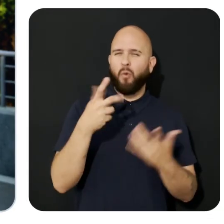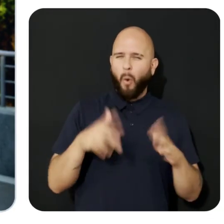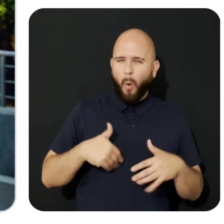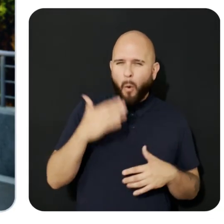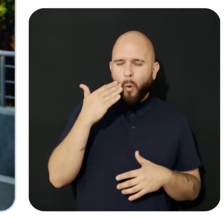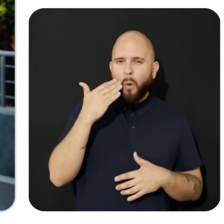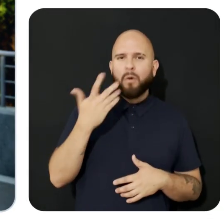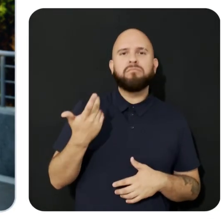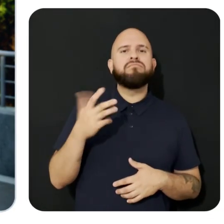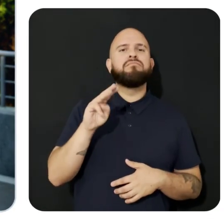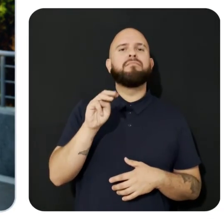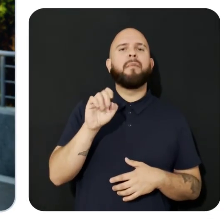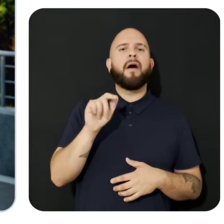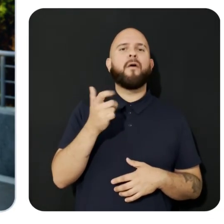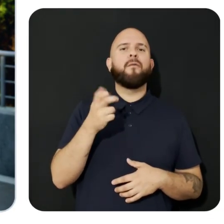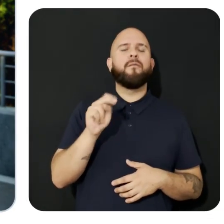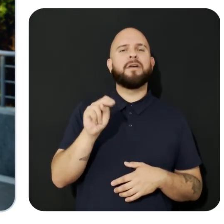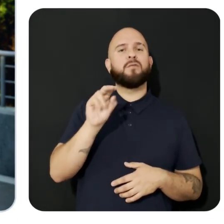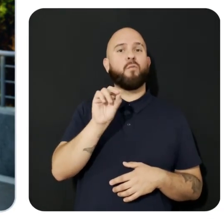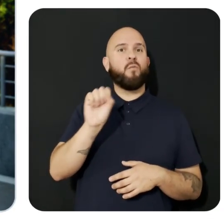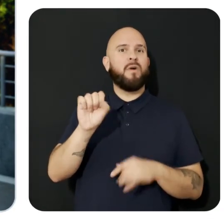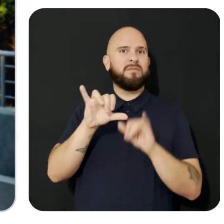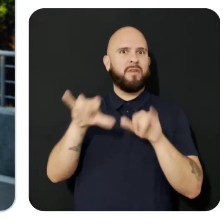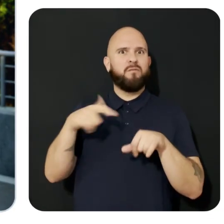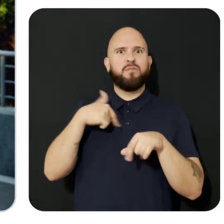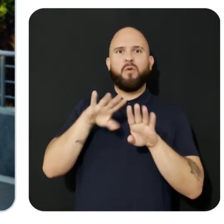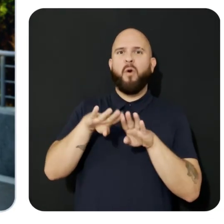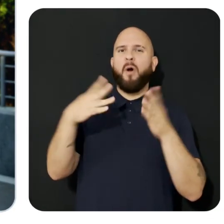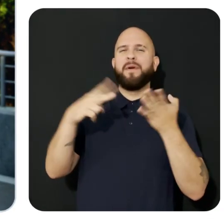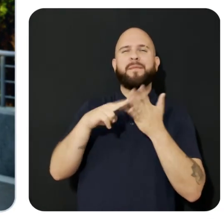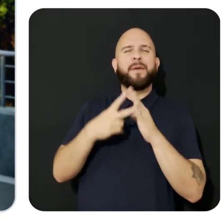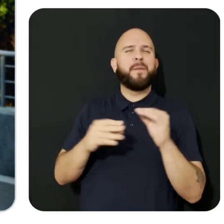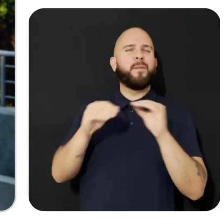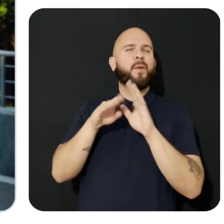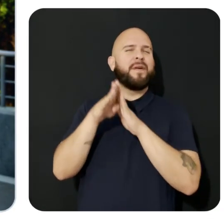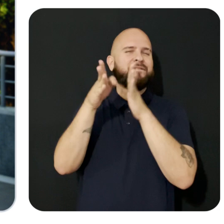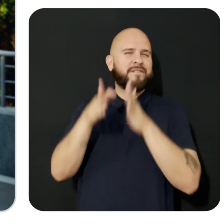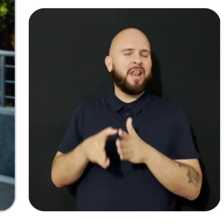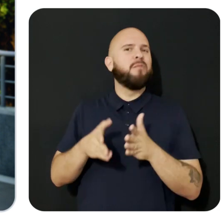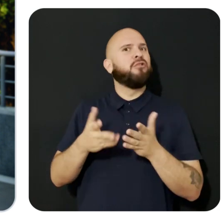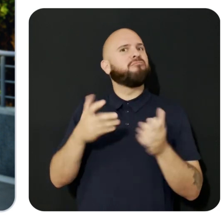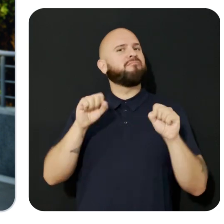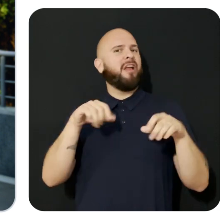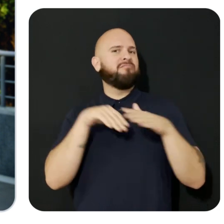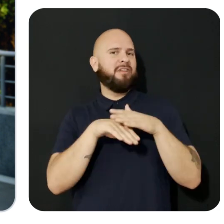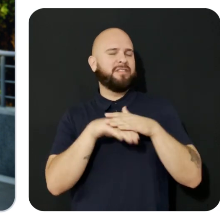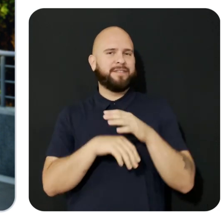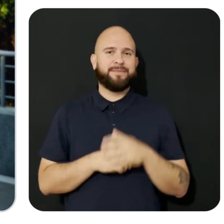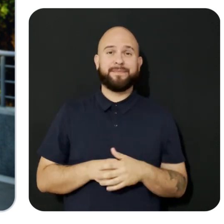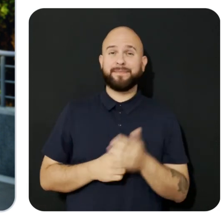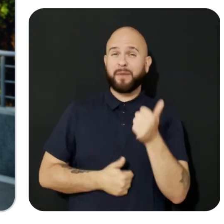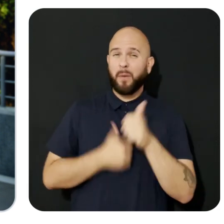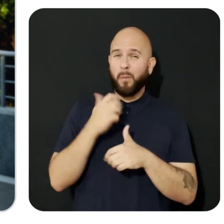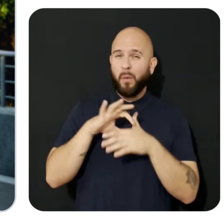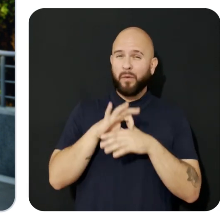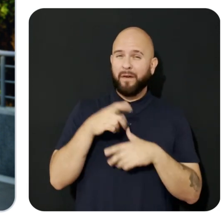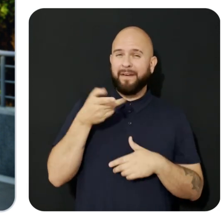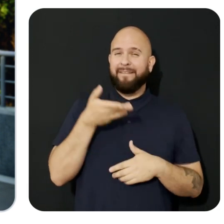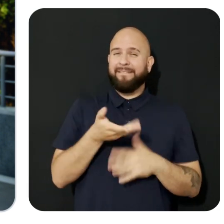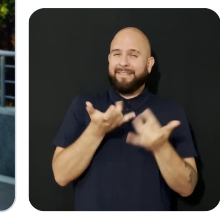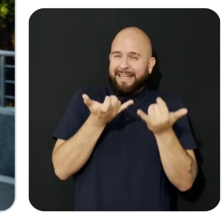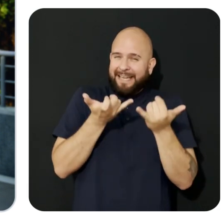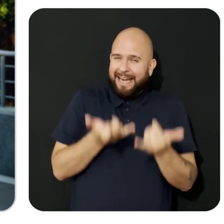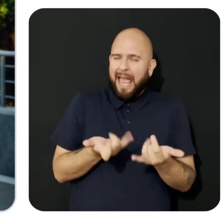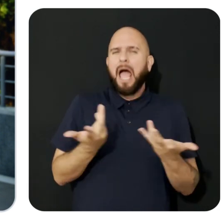As you've heard, we are opening the Meta Horizon OS platform and making it accessible to more developers. The majority of